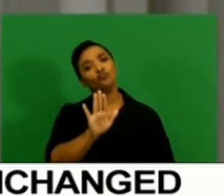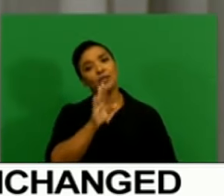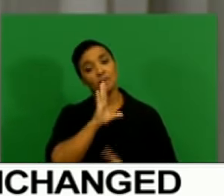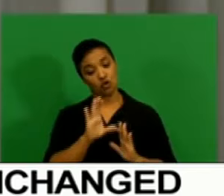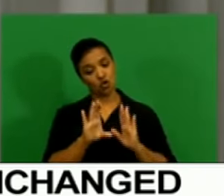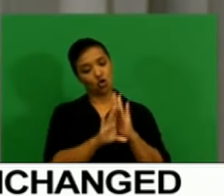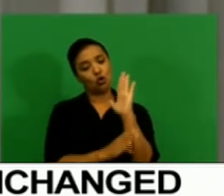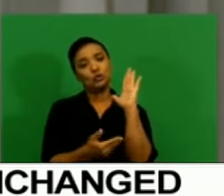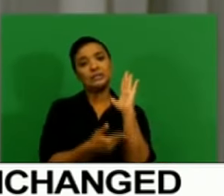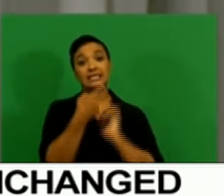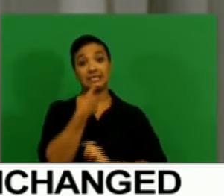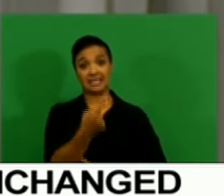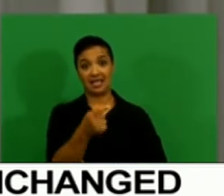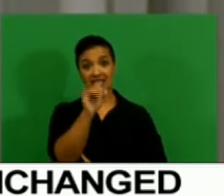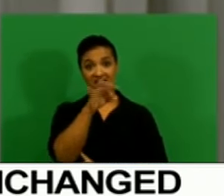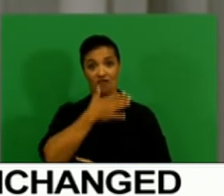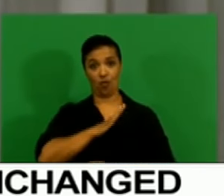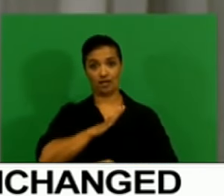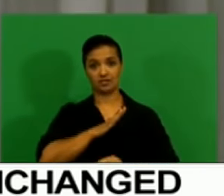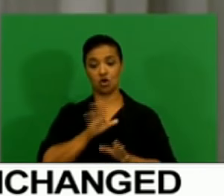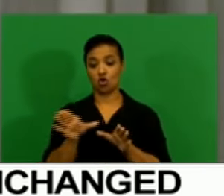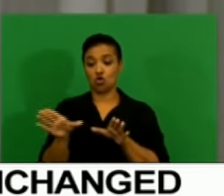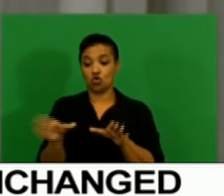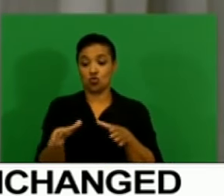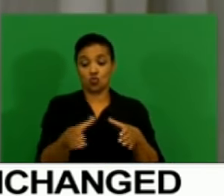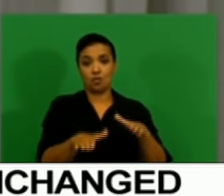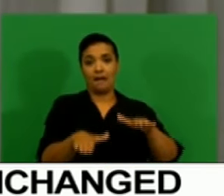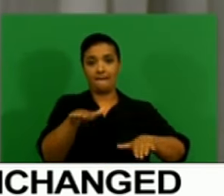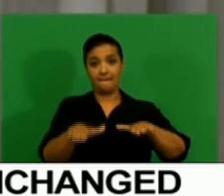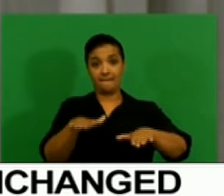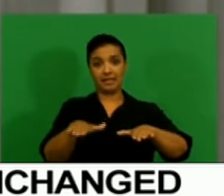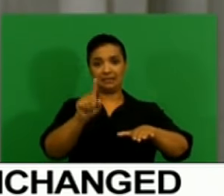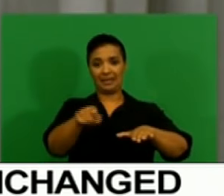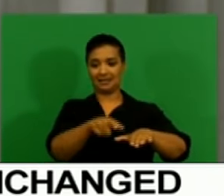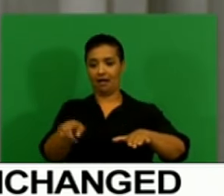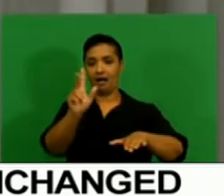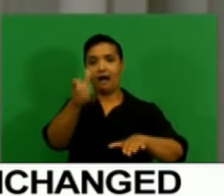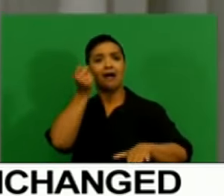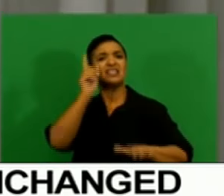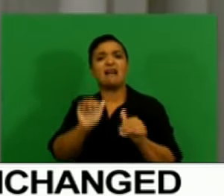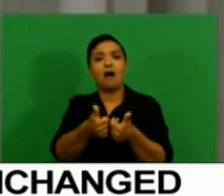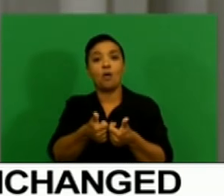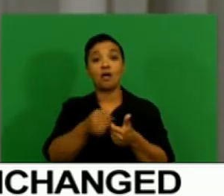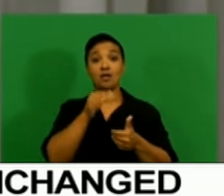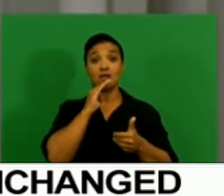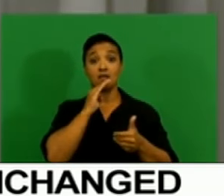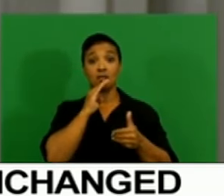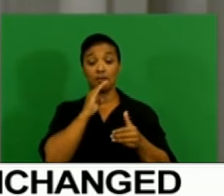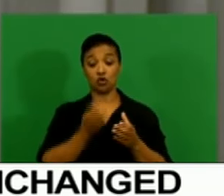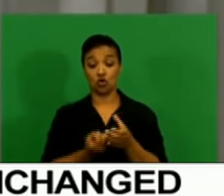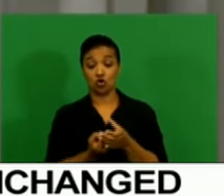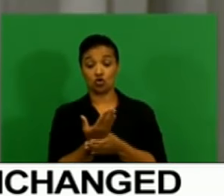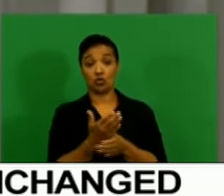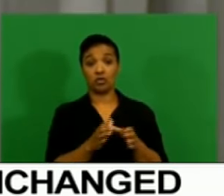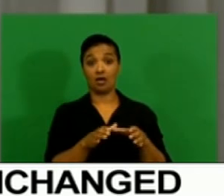in the interest of balance and sustainable growth, understood that you can have balance and sustainable growth when you have got